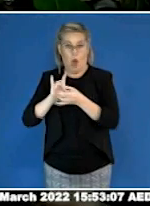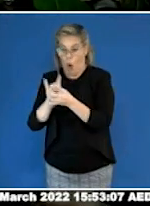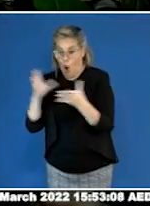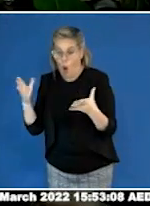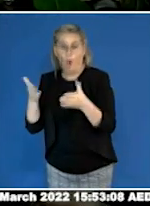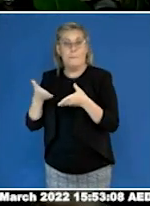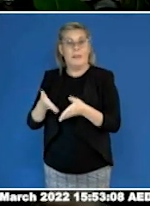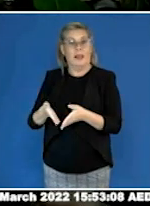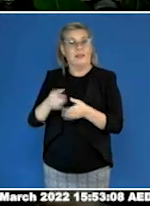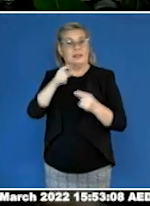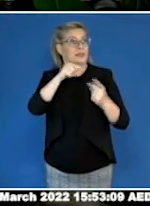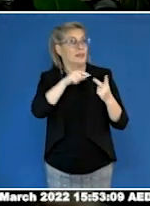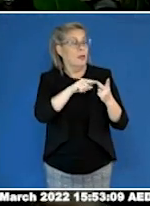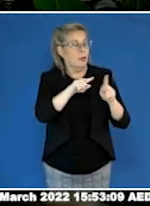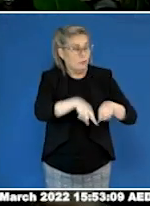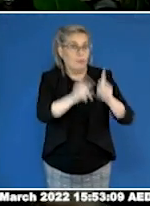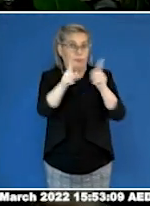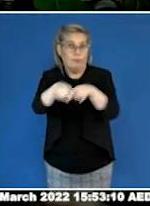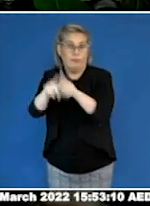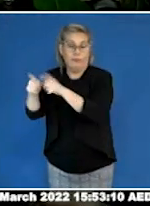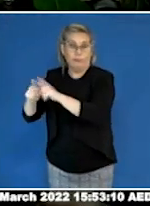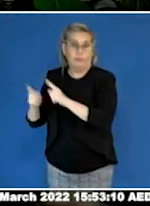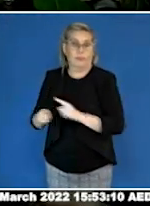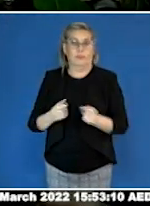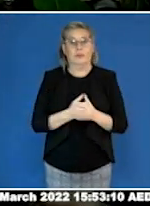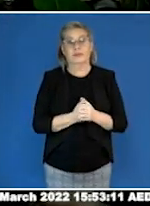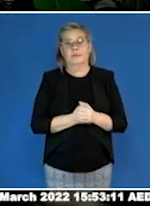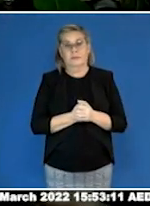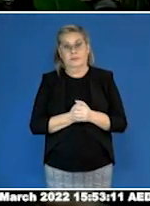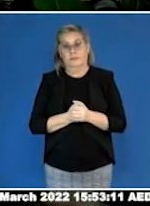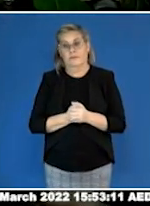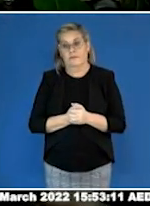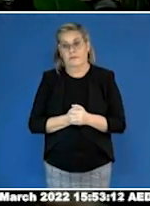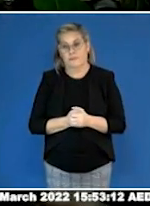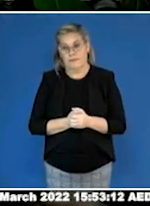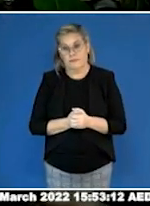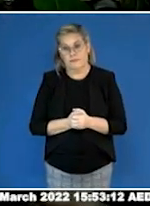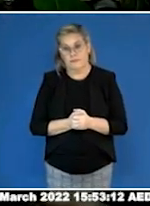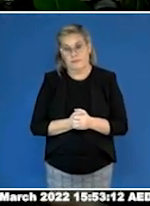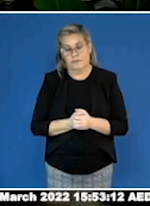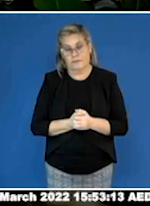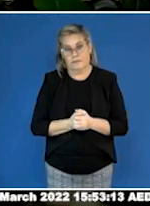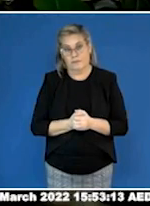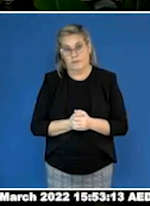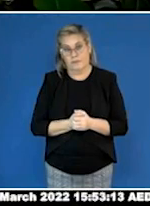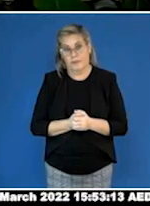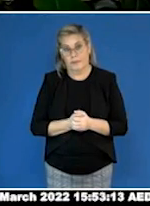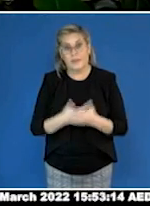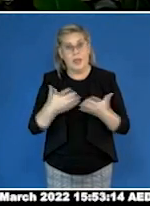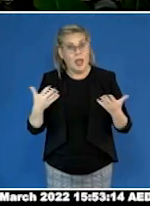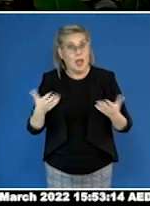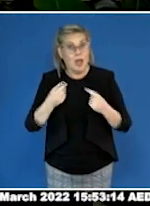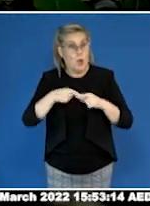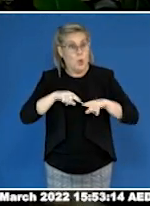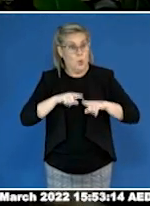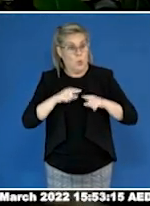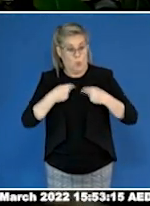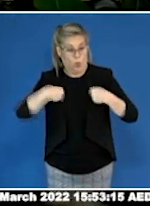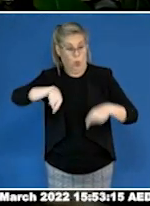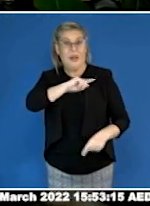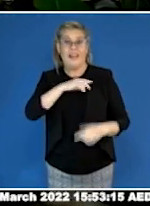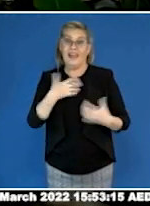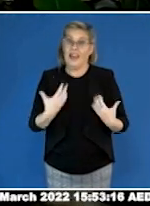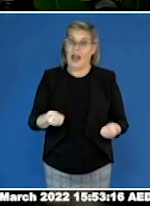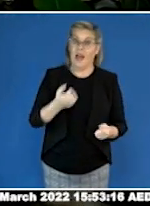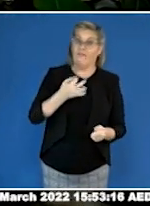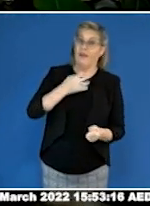female gender diverse carries with it so many risks. A significant and known vulnerability for our community is being